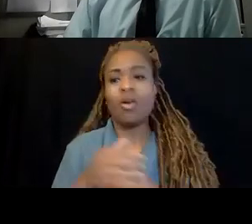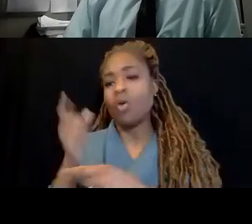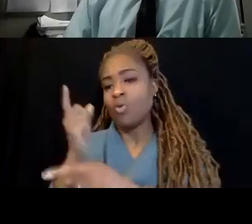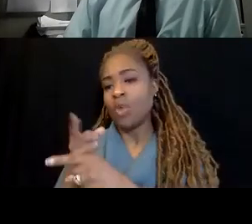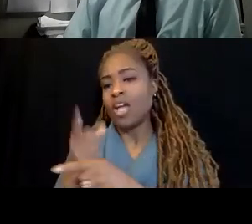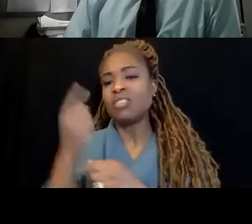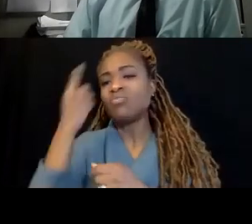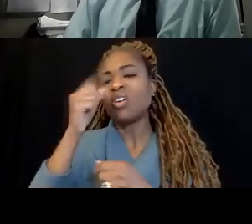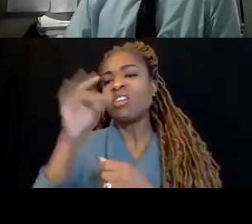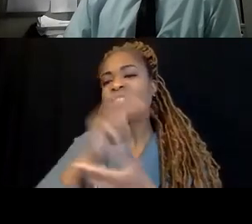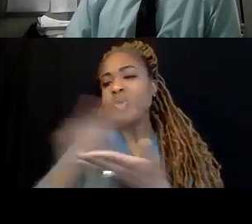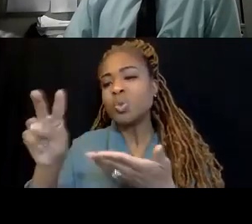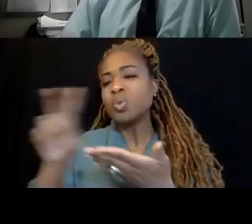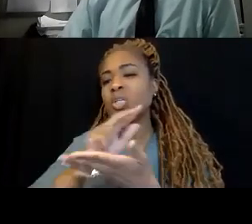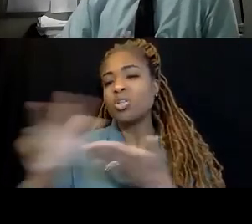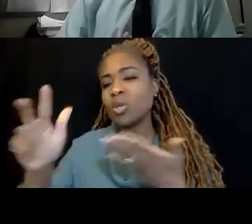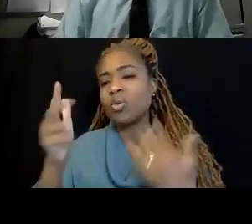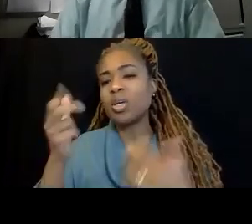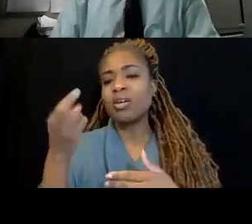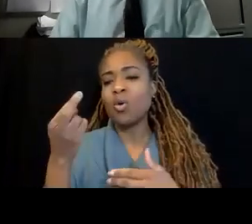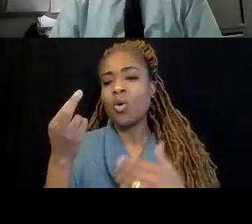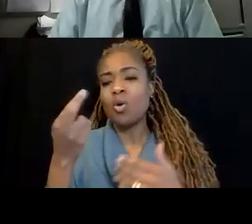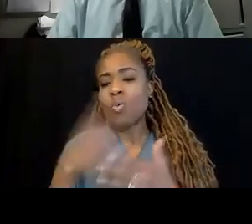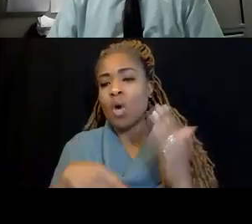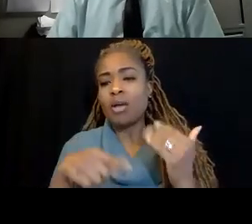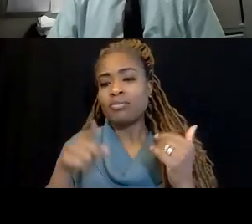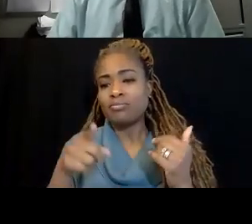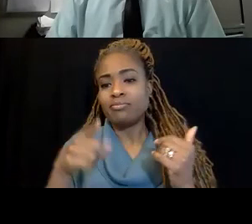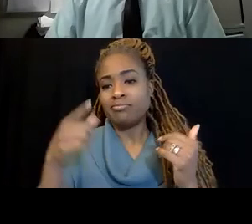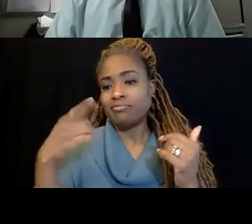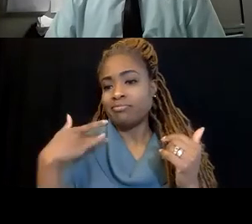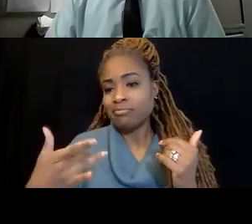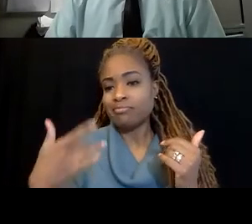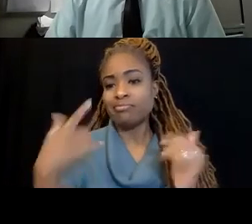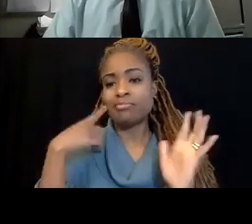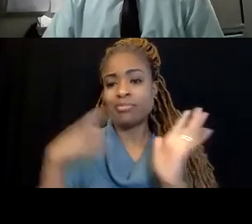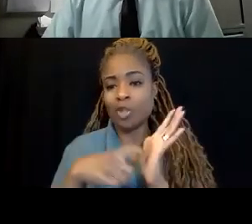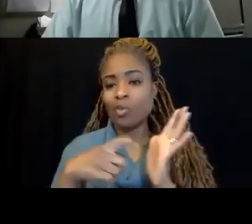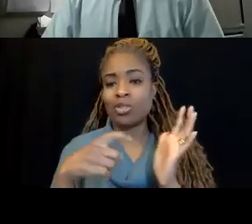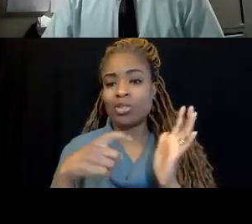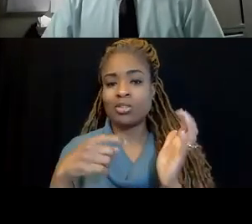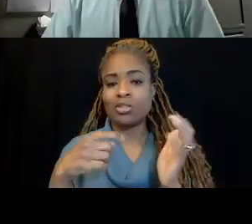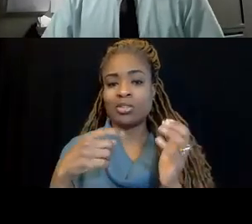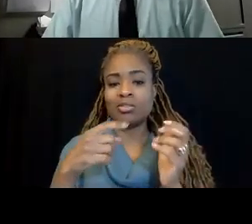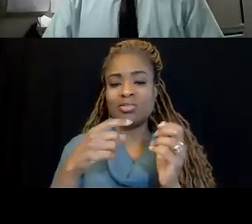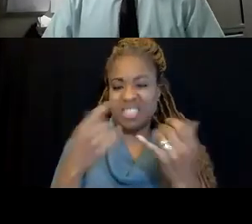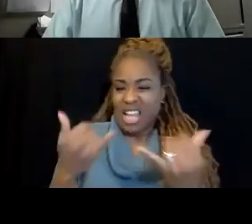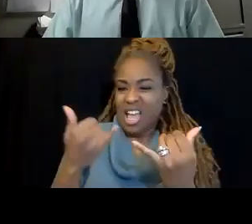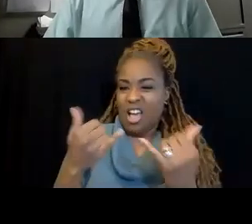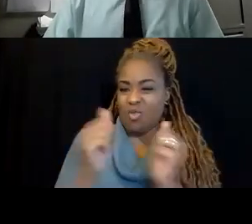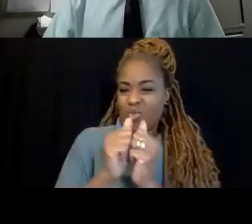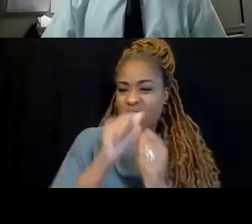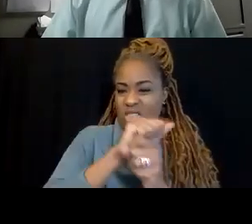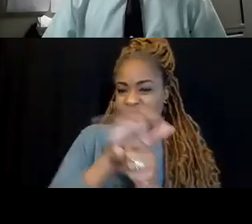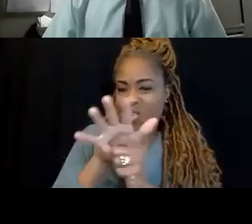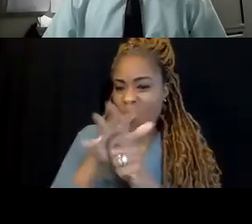typically a two- or three-week turnaround or what you have been seeing with COVID and the pandemic.